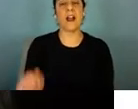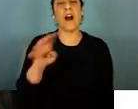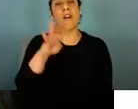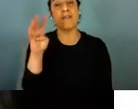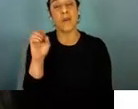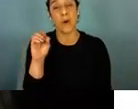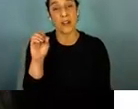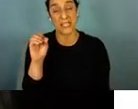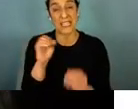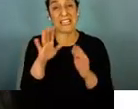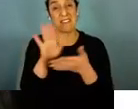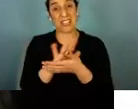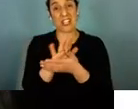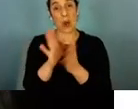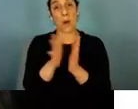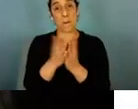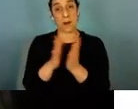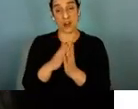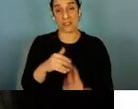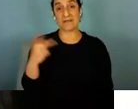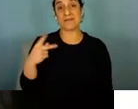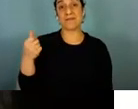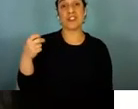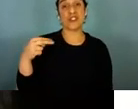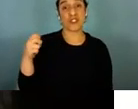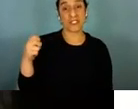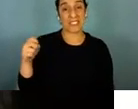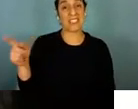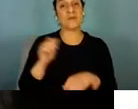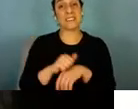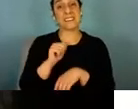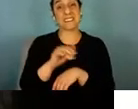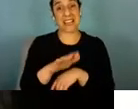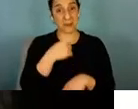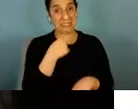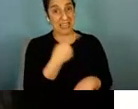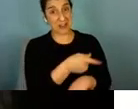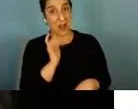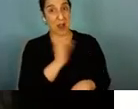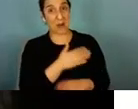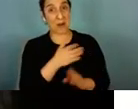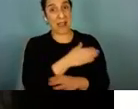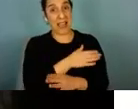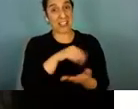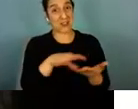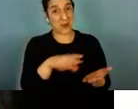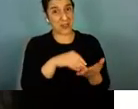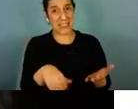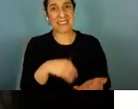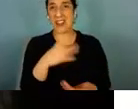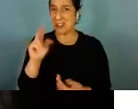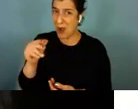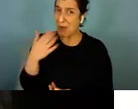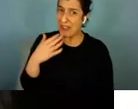and i uh said to our past students thank you so much and they said no thank